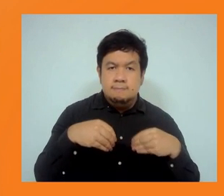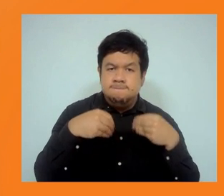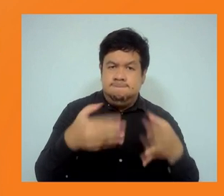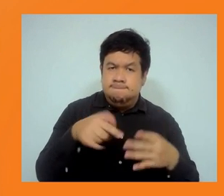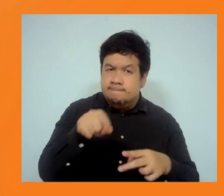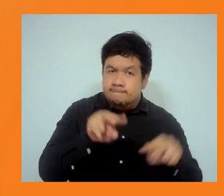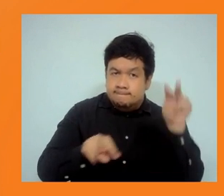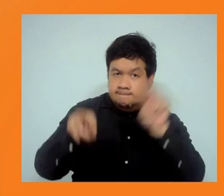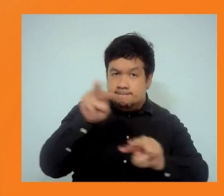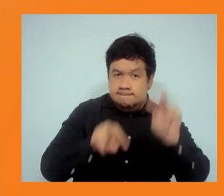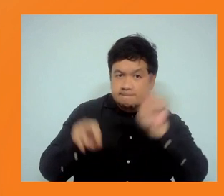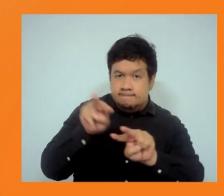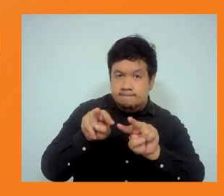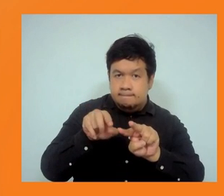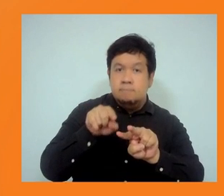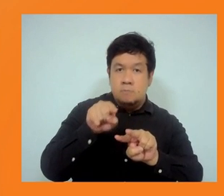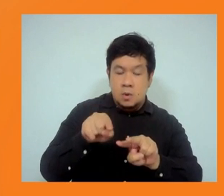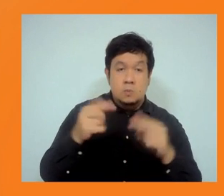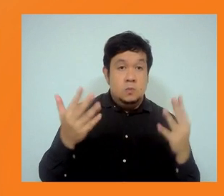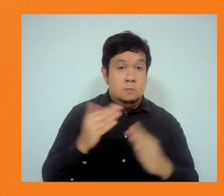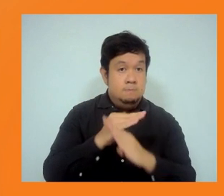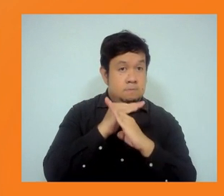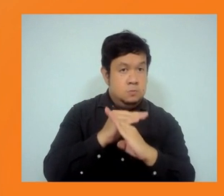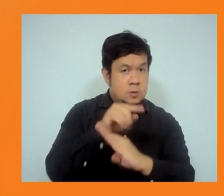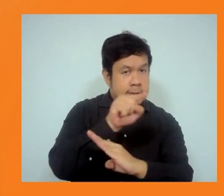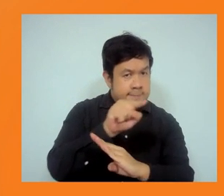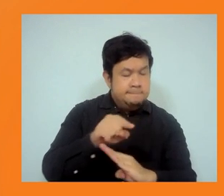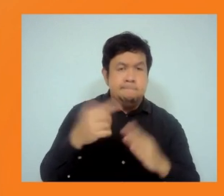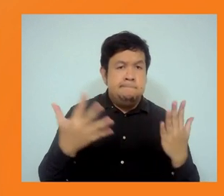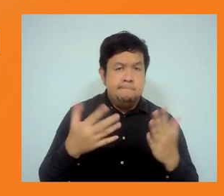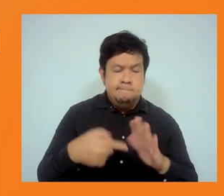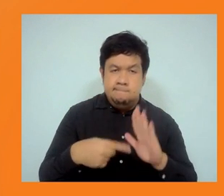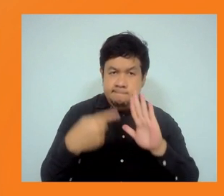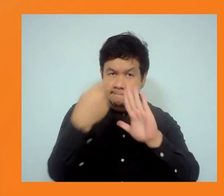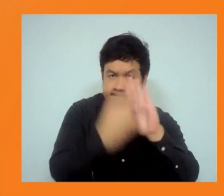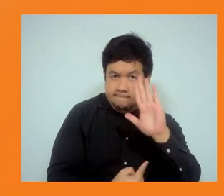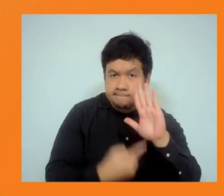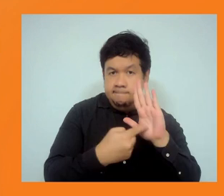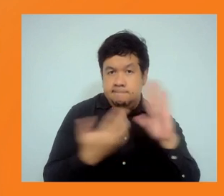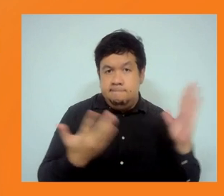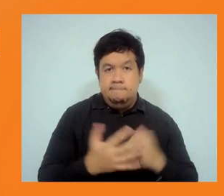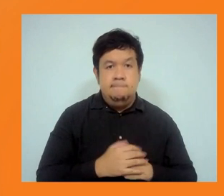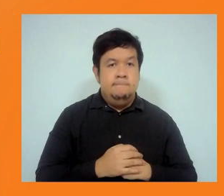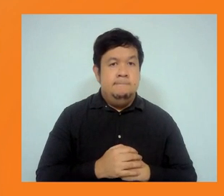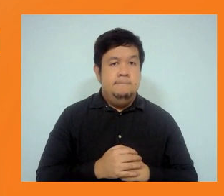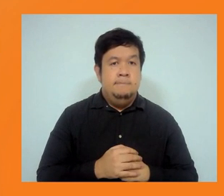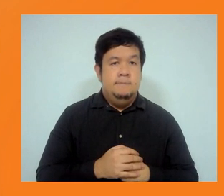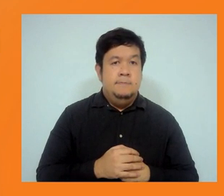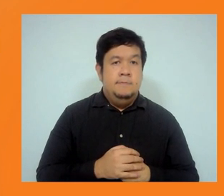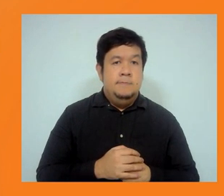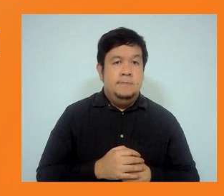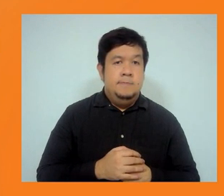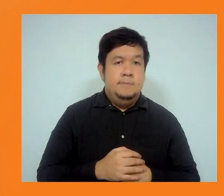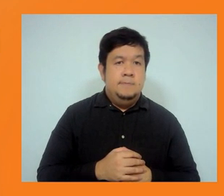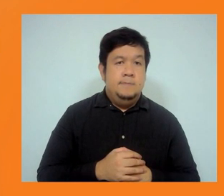impacts on biodiversity, including for natural and critical habitats, as well as more selective use on criteria